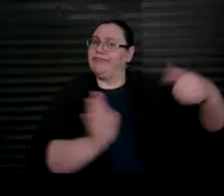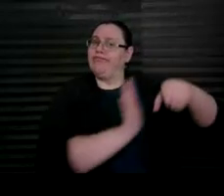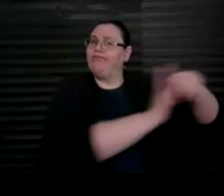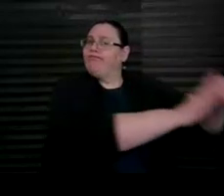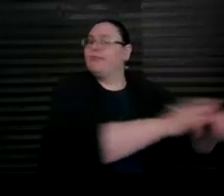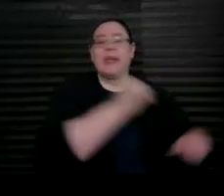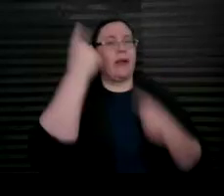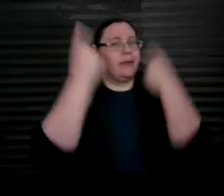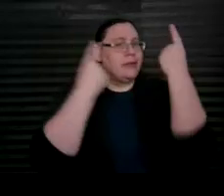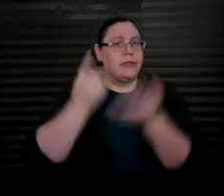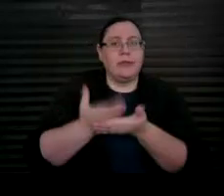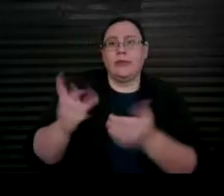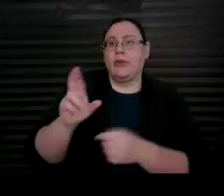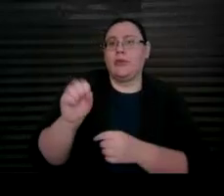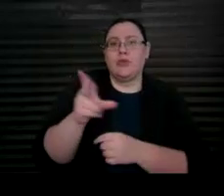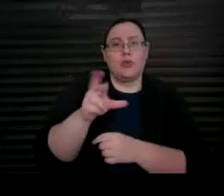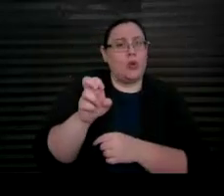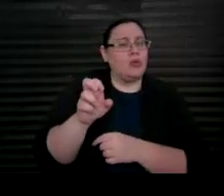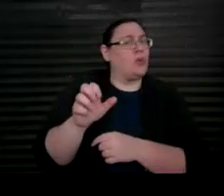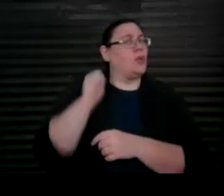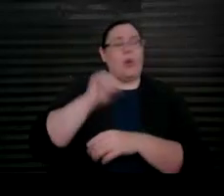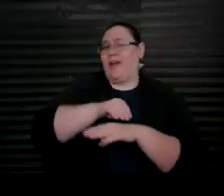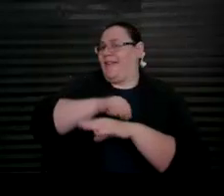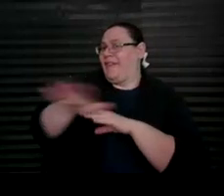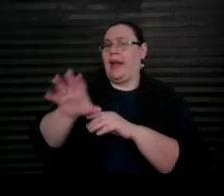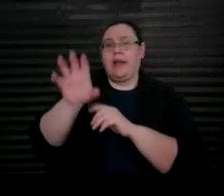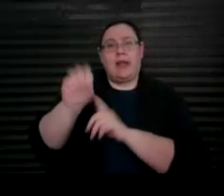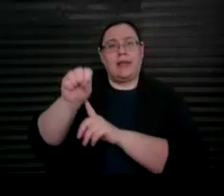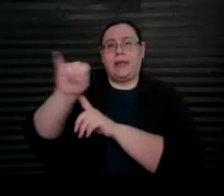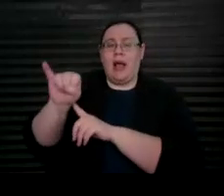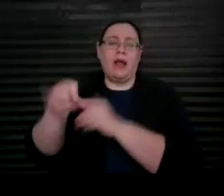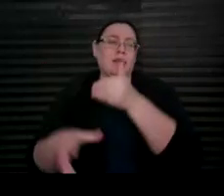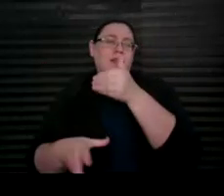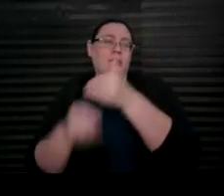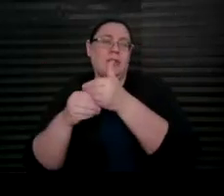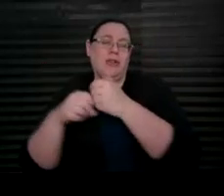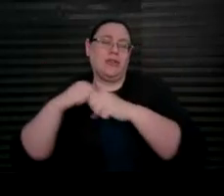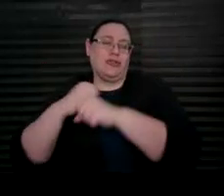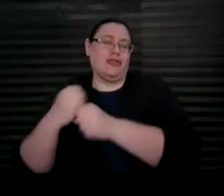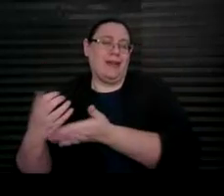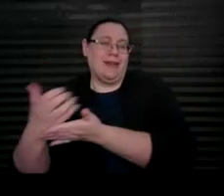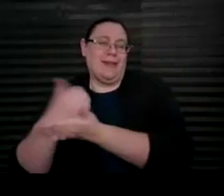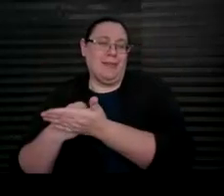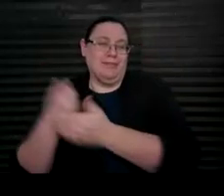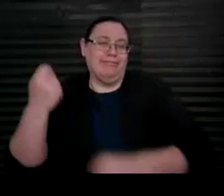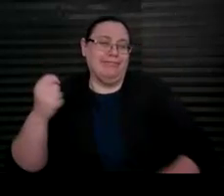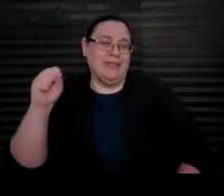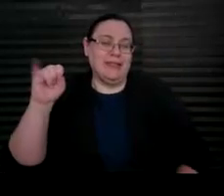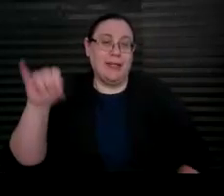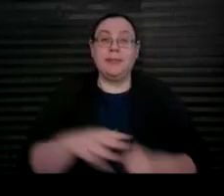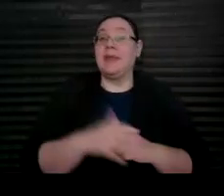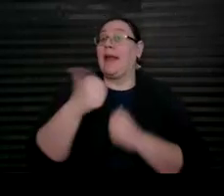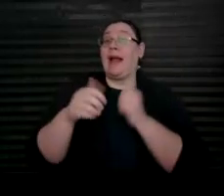not affect Supplemental Security Income, or SSI. Any amount of ABLE